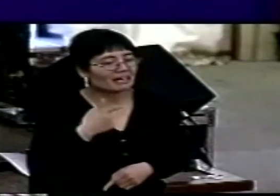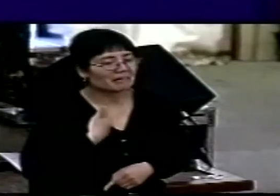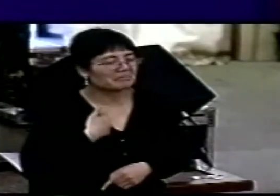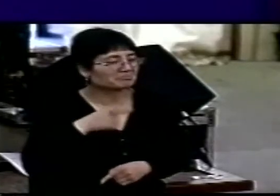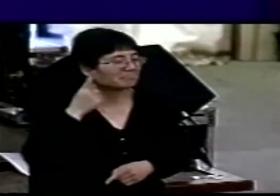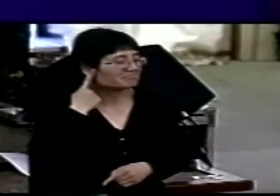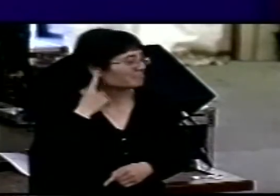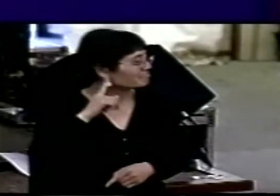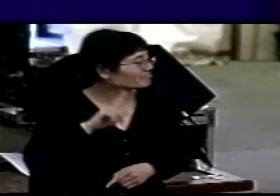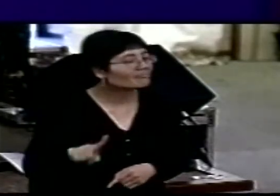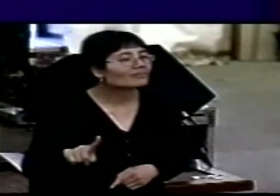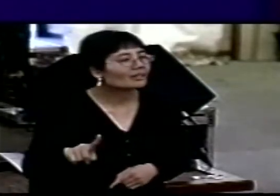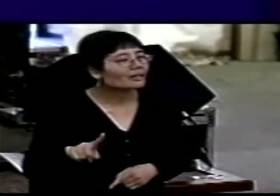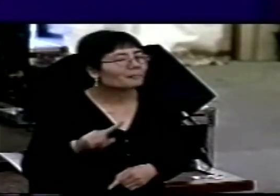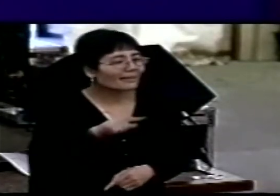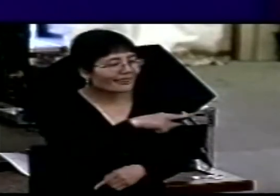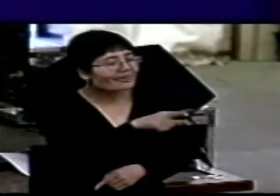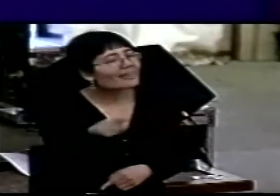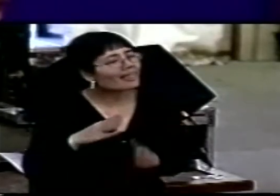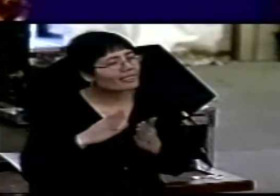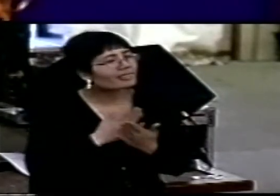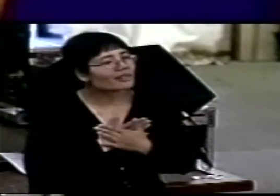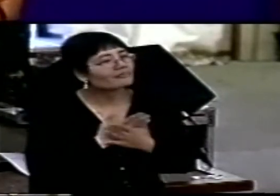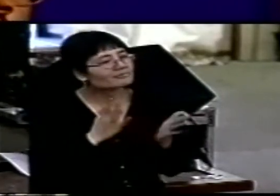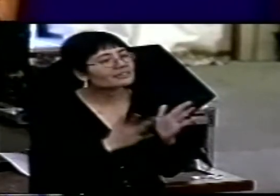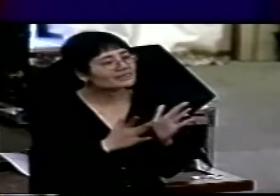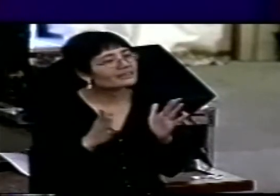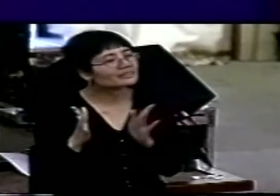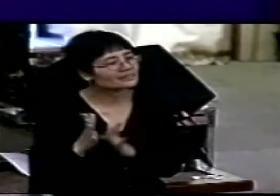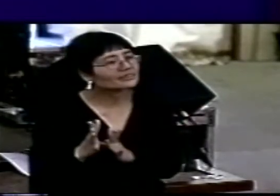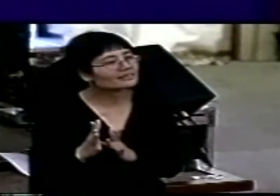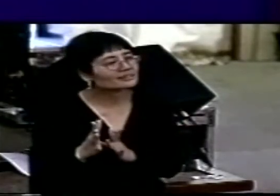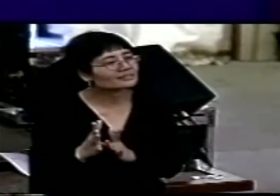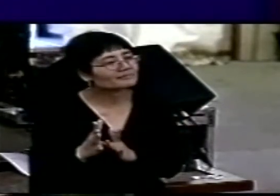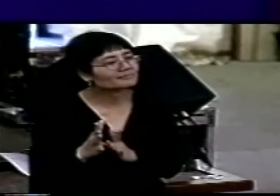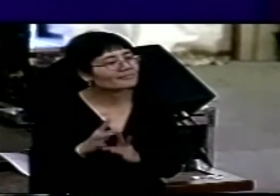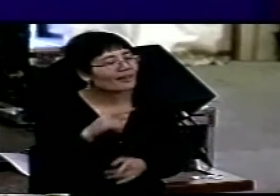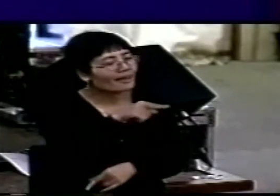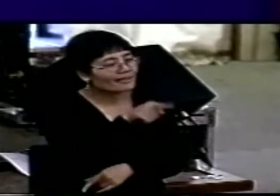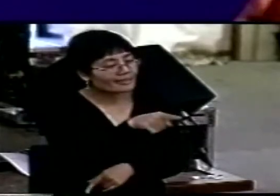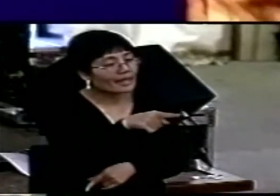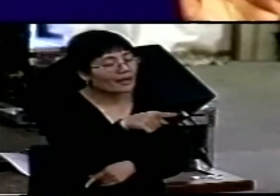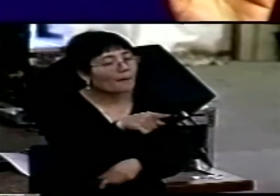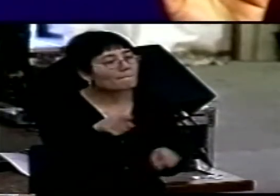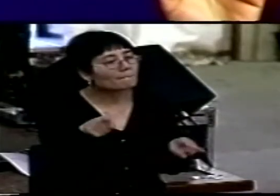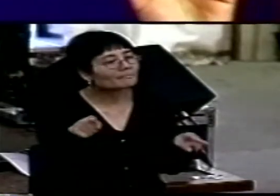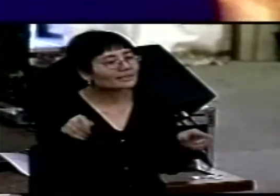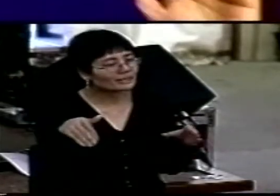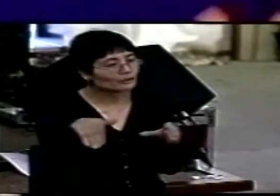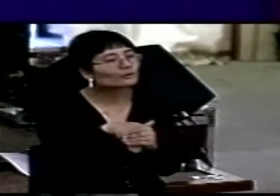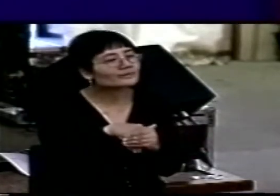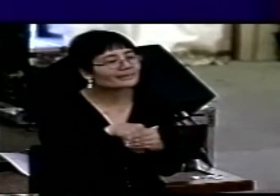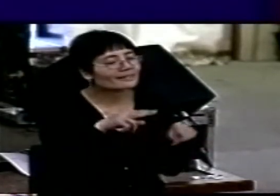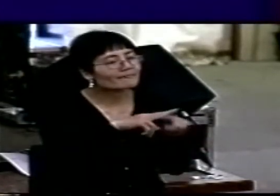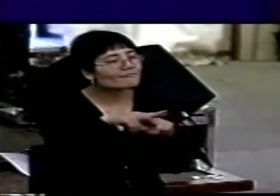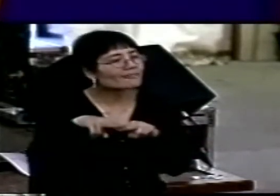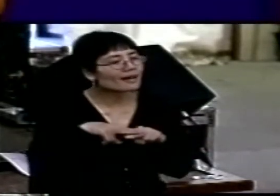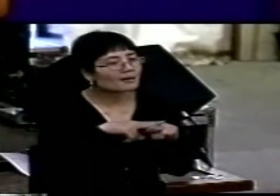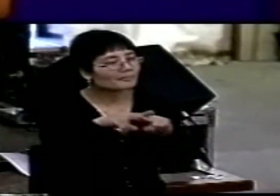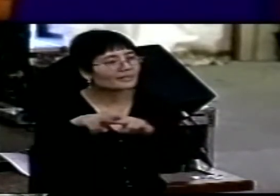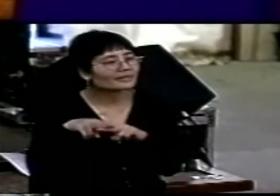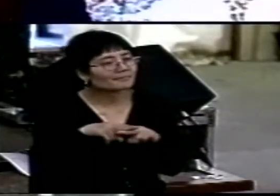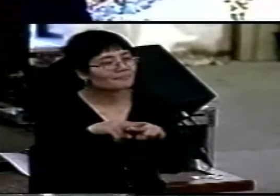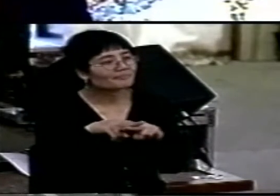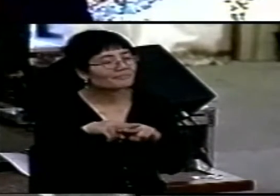But some of them actually loved Jesus and they were a part of the family. I pray, said